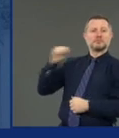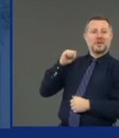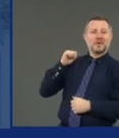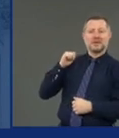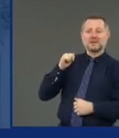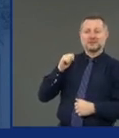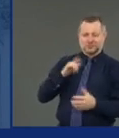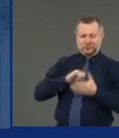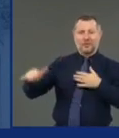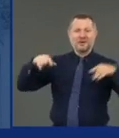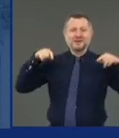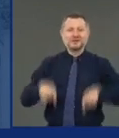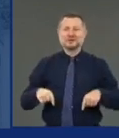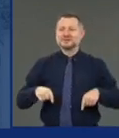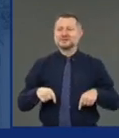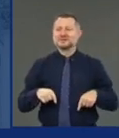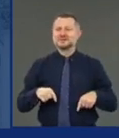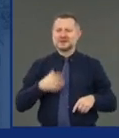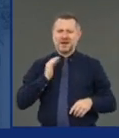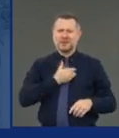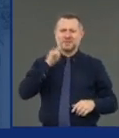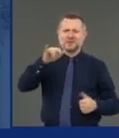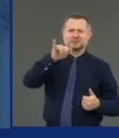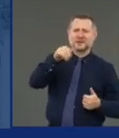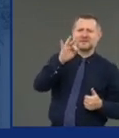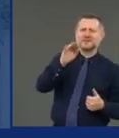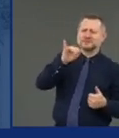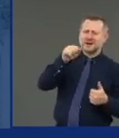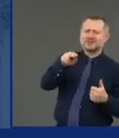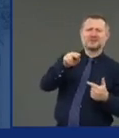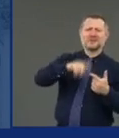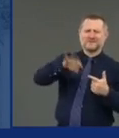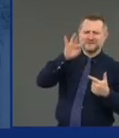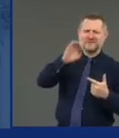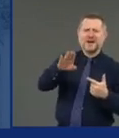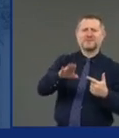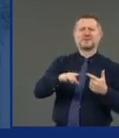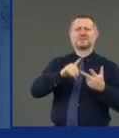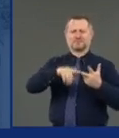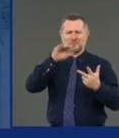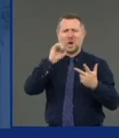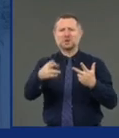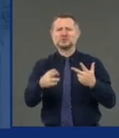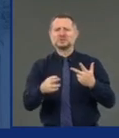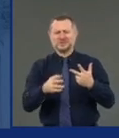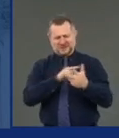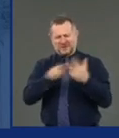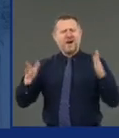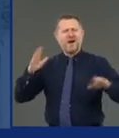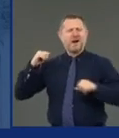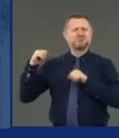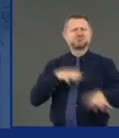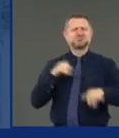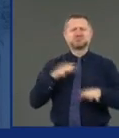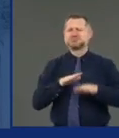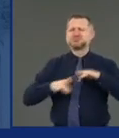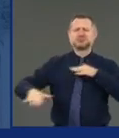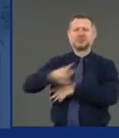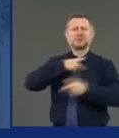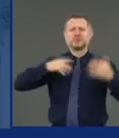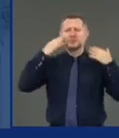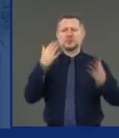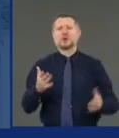March, and bring the virus. And nobody knew. It was not New York's job. We don't do